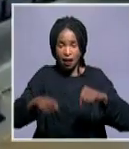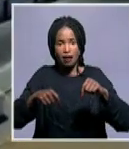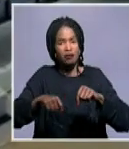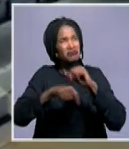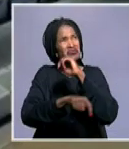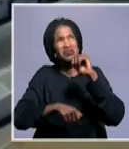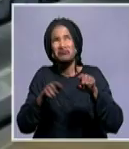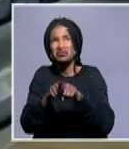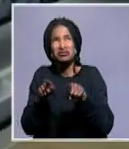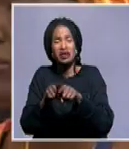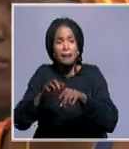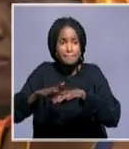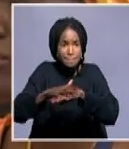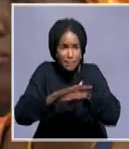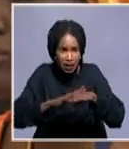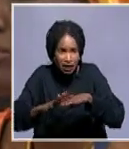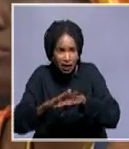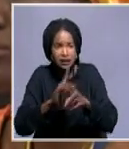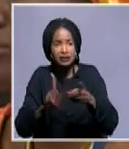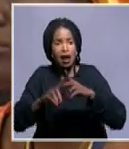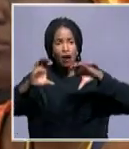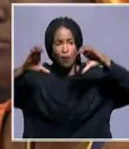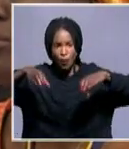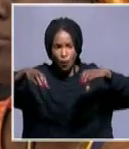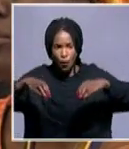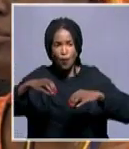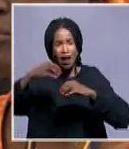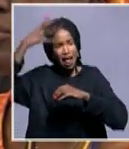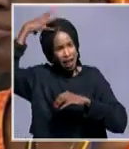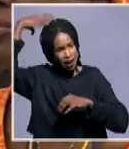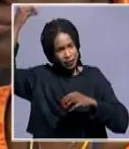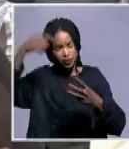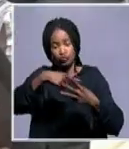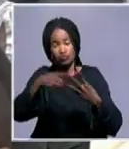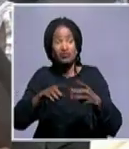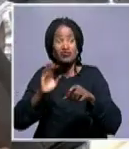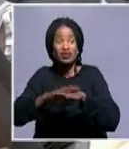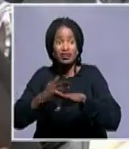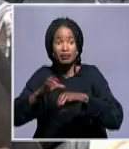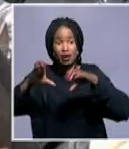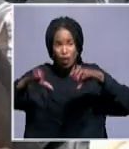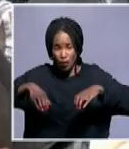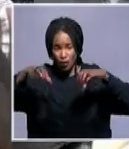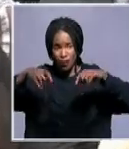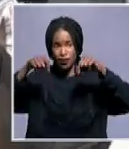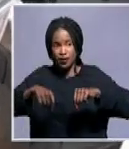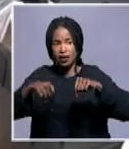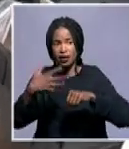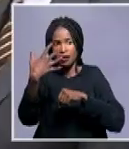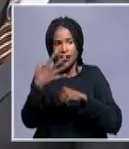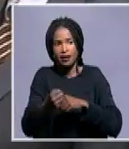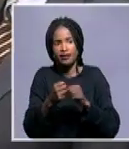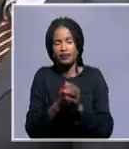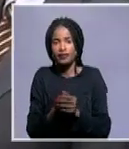like Madagascar, have the DRC and Lesotho. DRC, for example, at the moment we have an